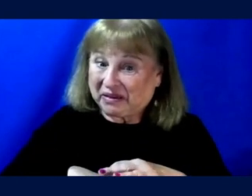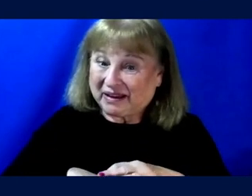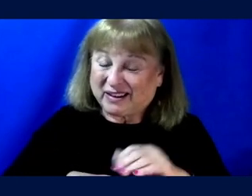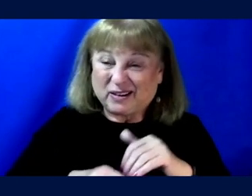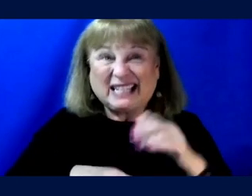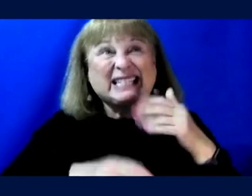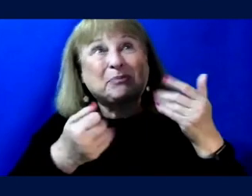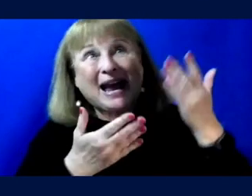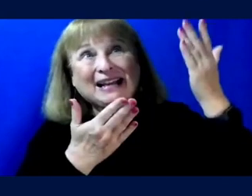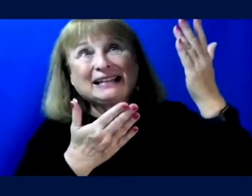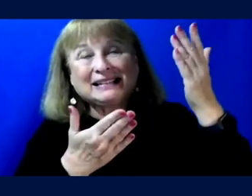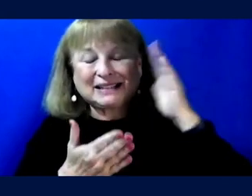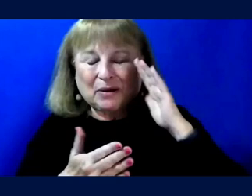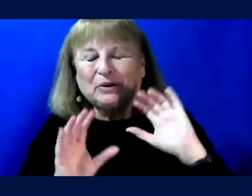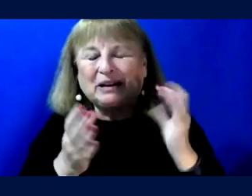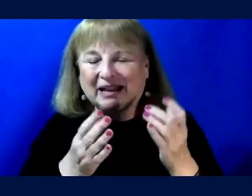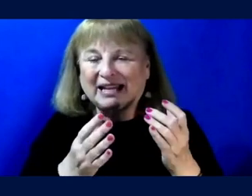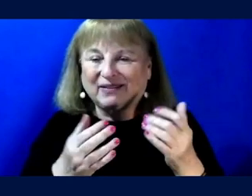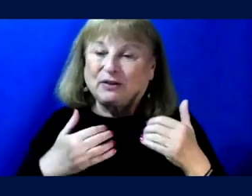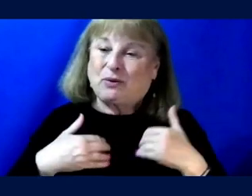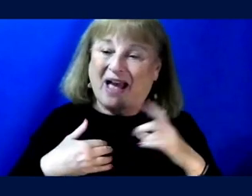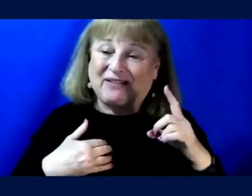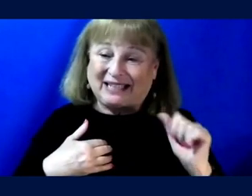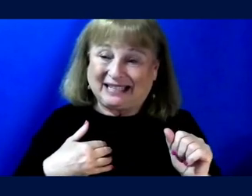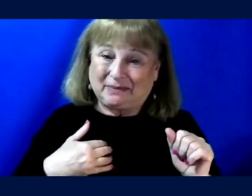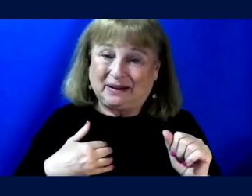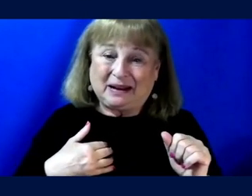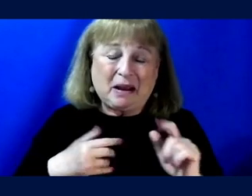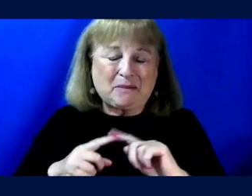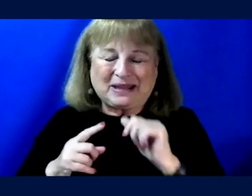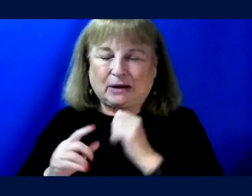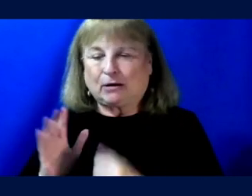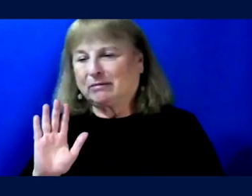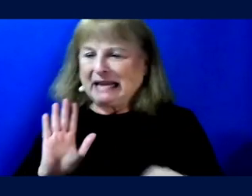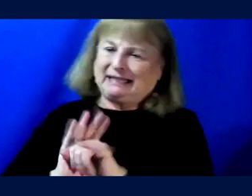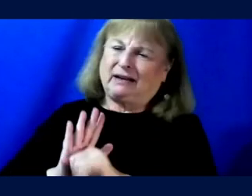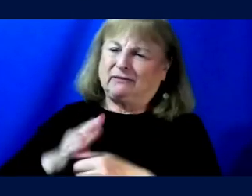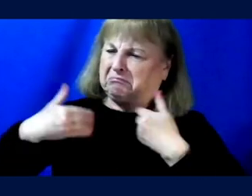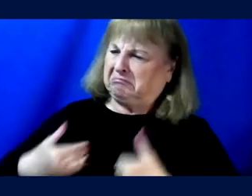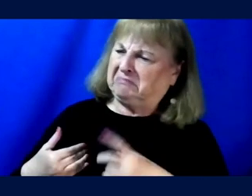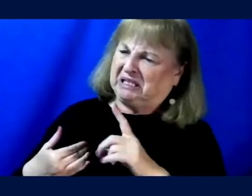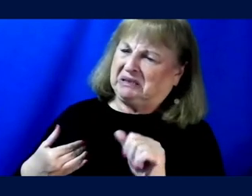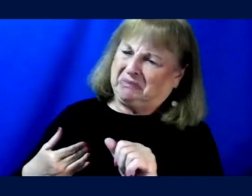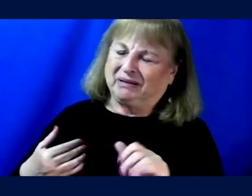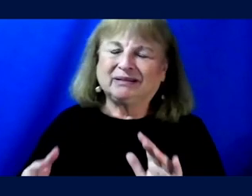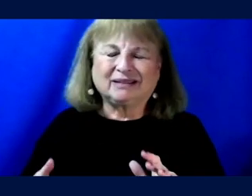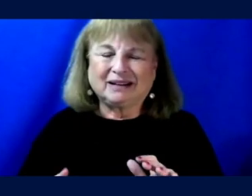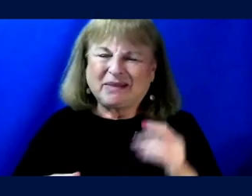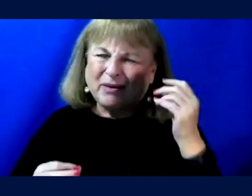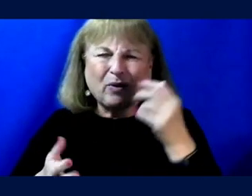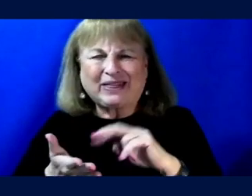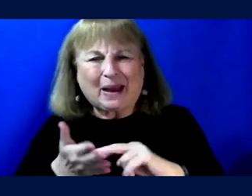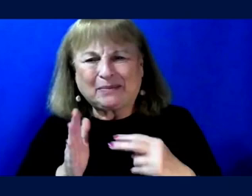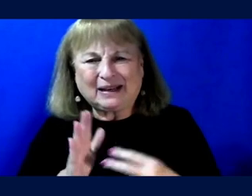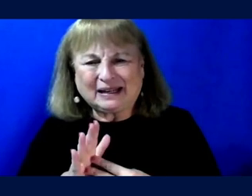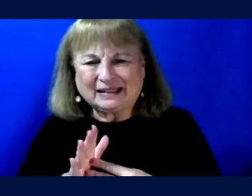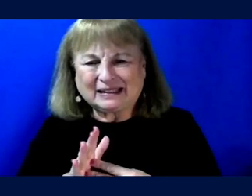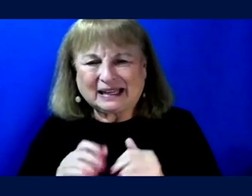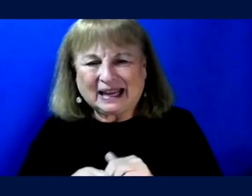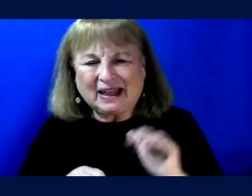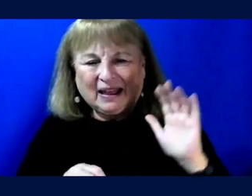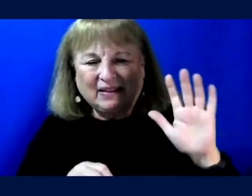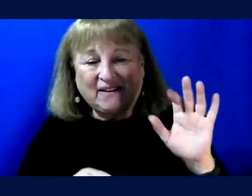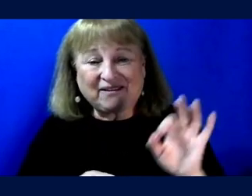space that would classify as having a disability that don't identify. Um, and thinking about what that means in their